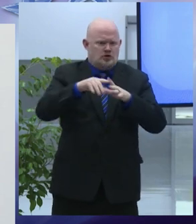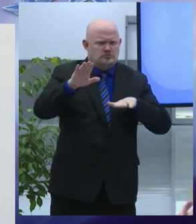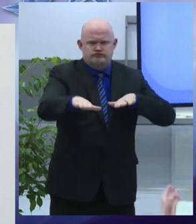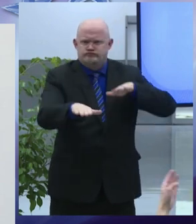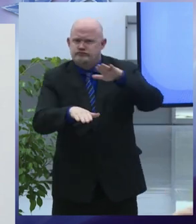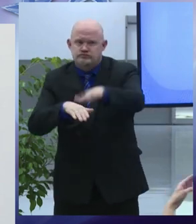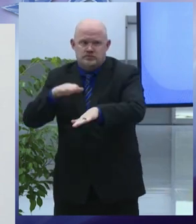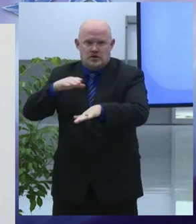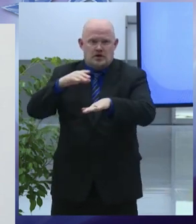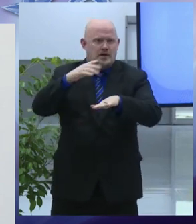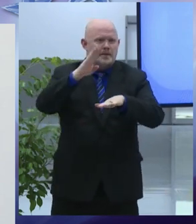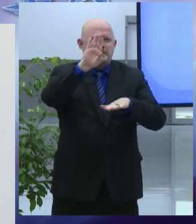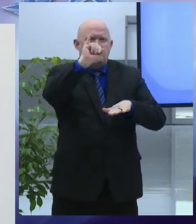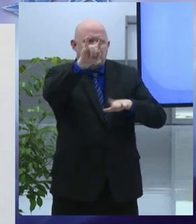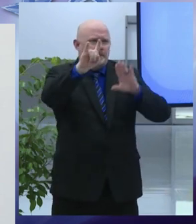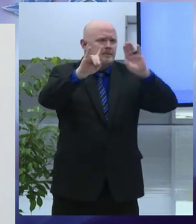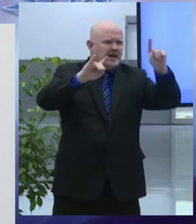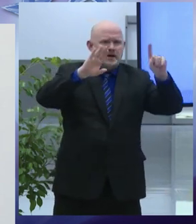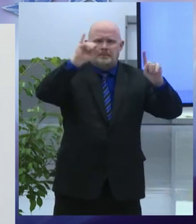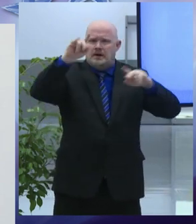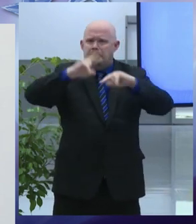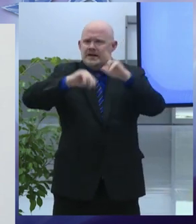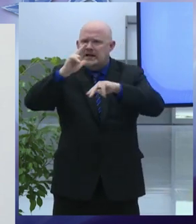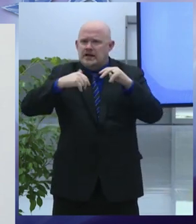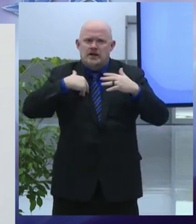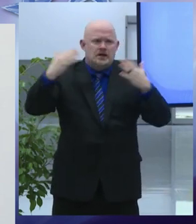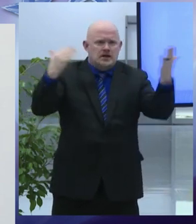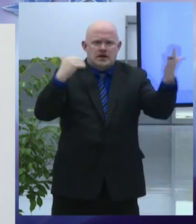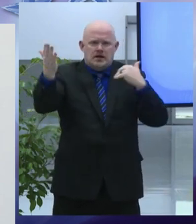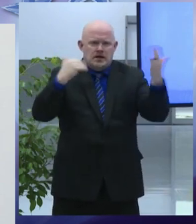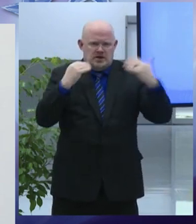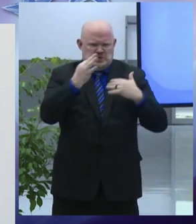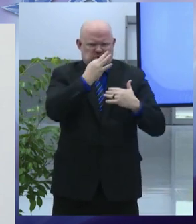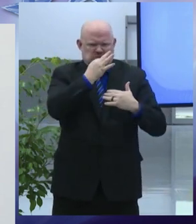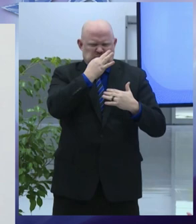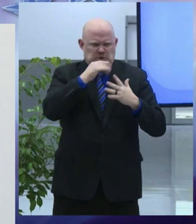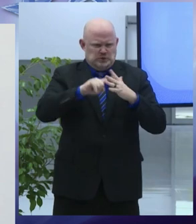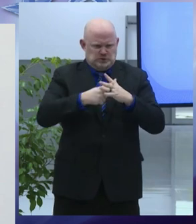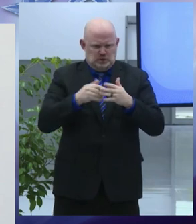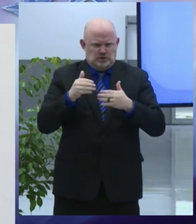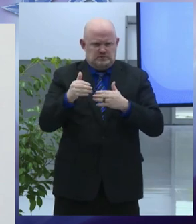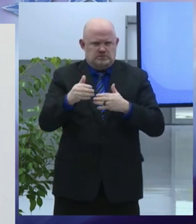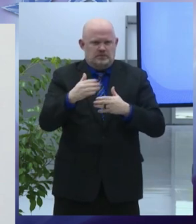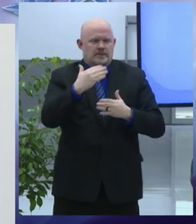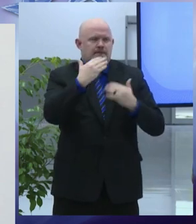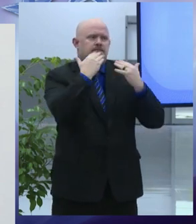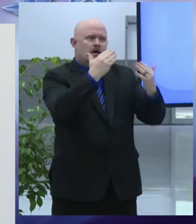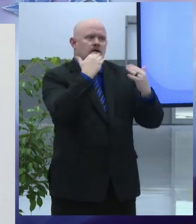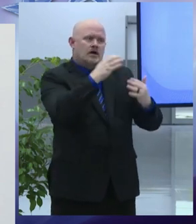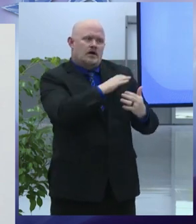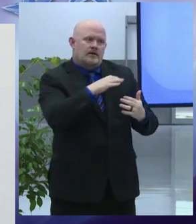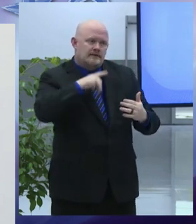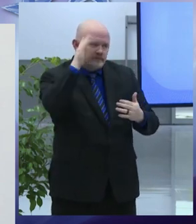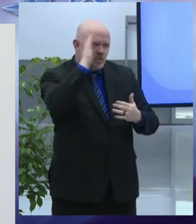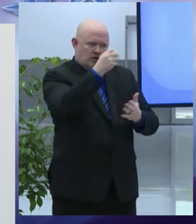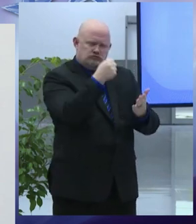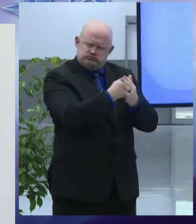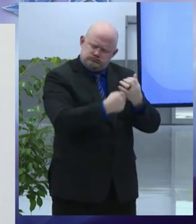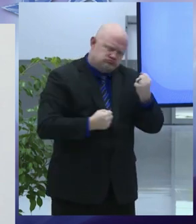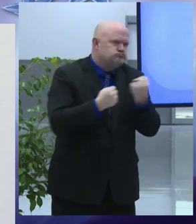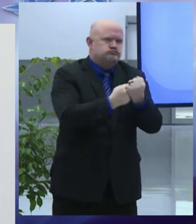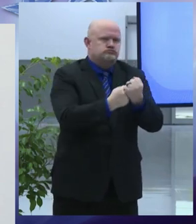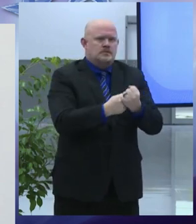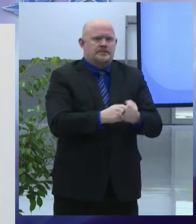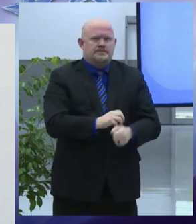stage for work to begin next year thank you counselors for your support on this important project the tech garden is one